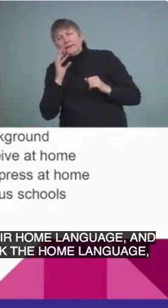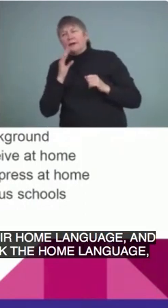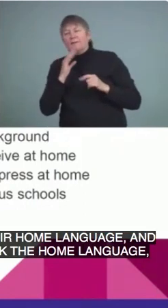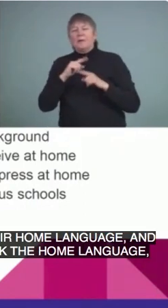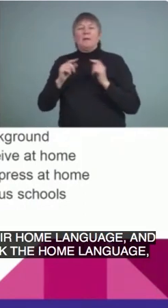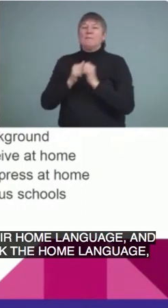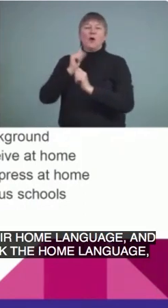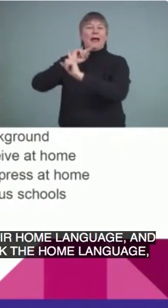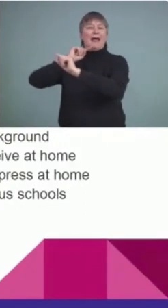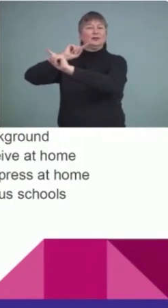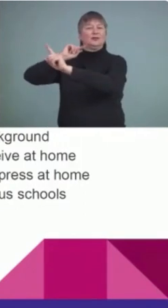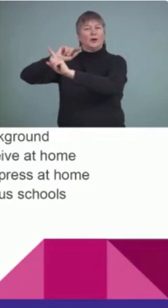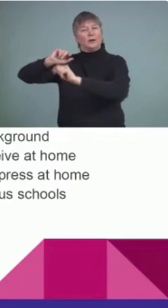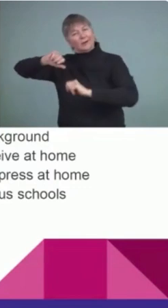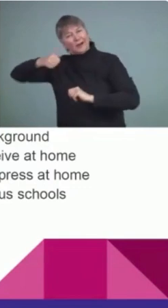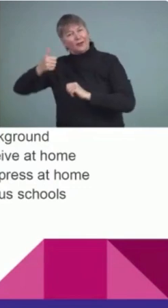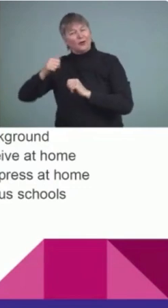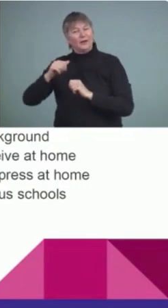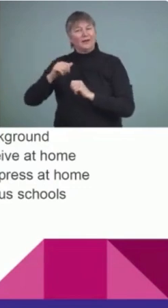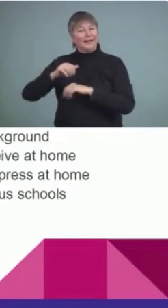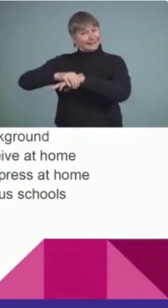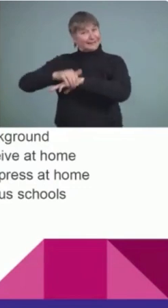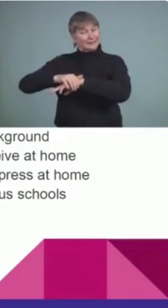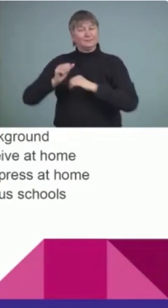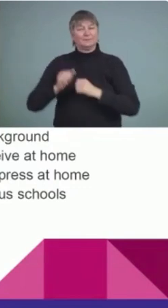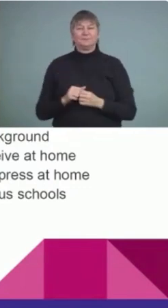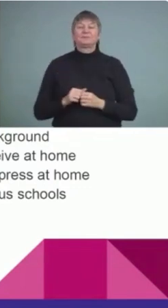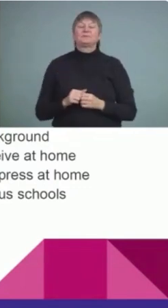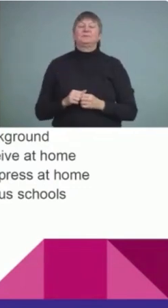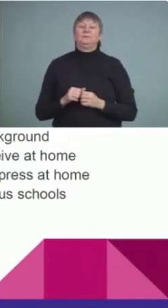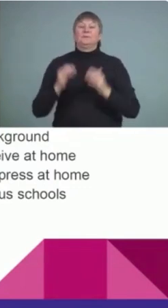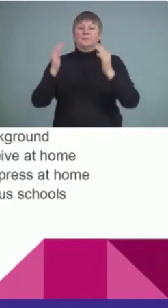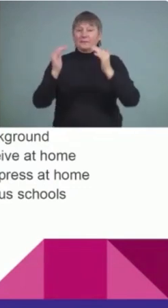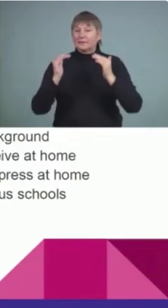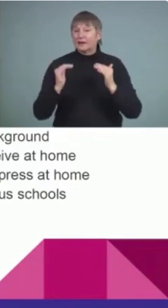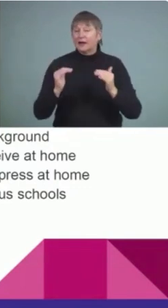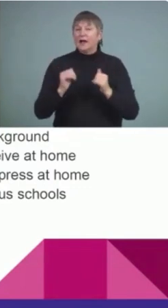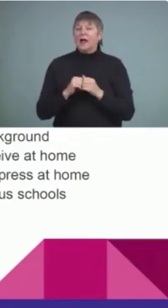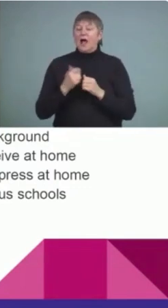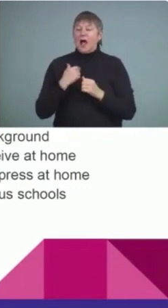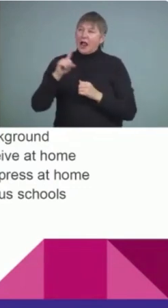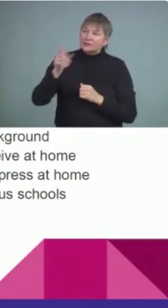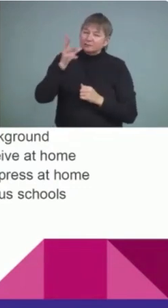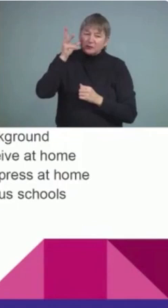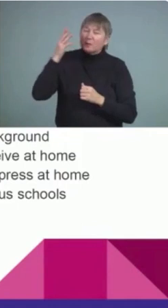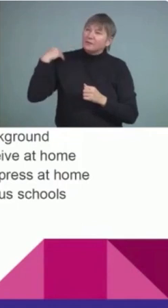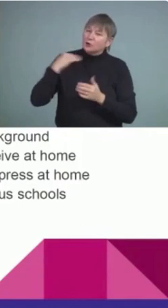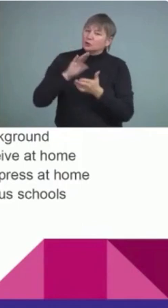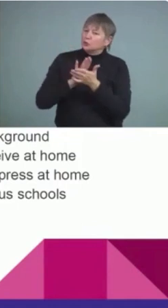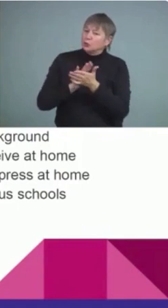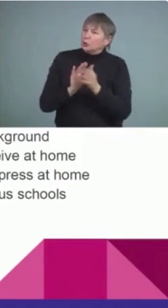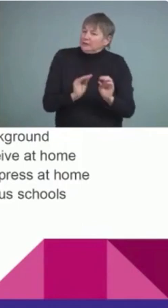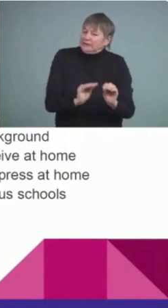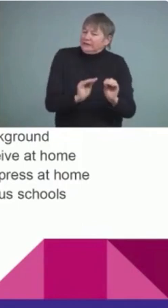Another thing I think is important is to find out the language of instruction in previous schools. Because we have students